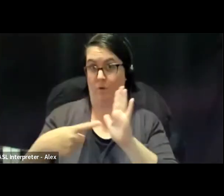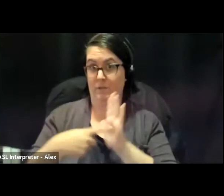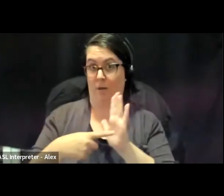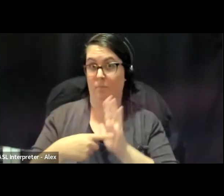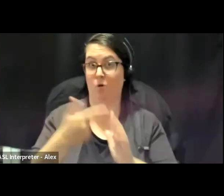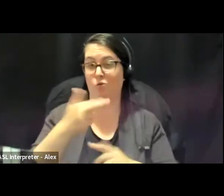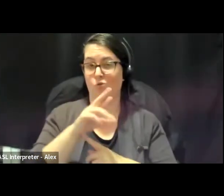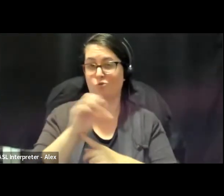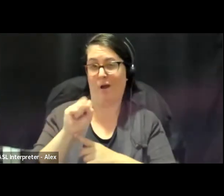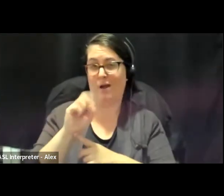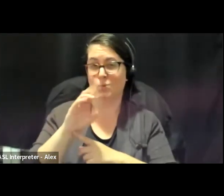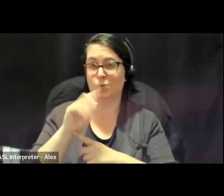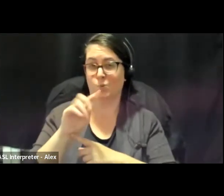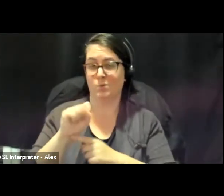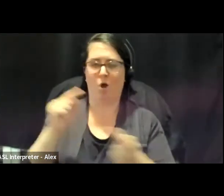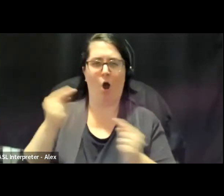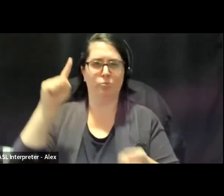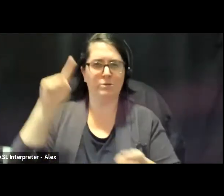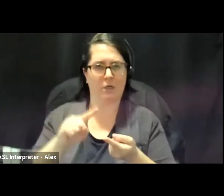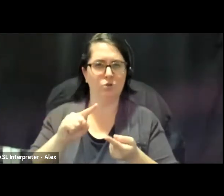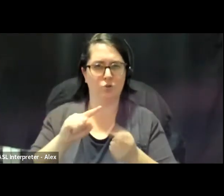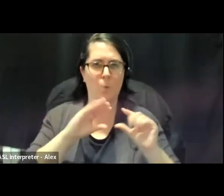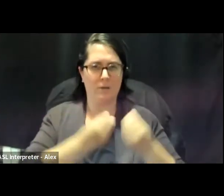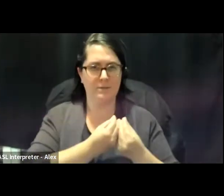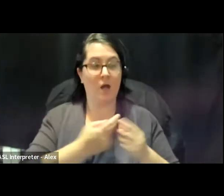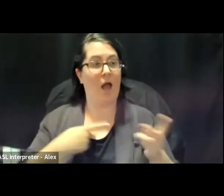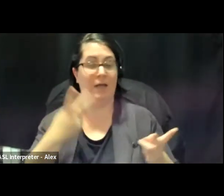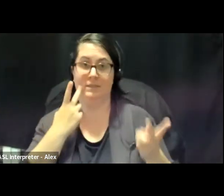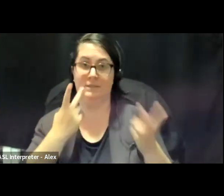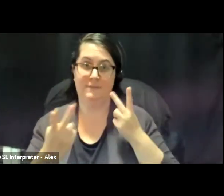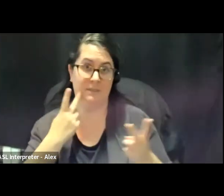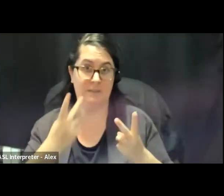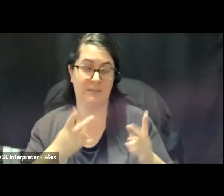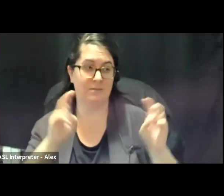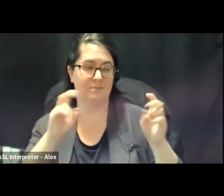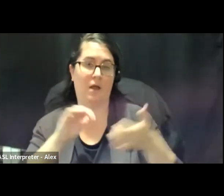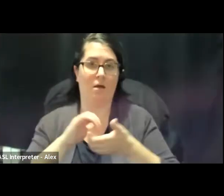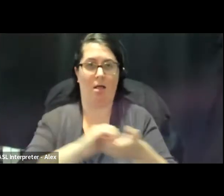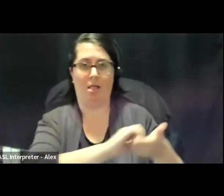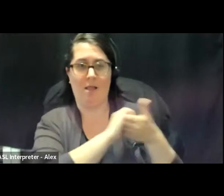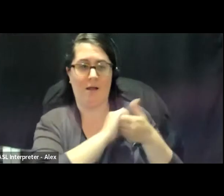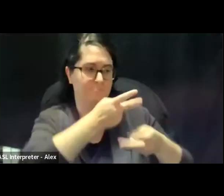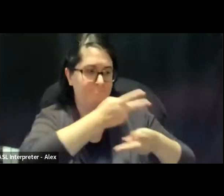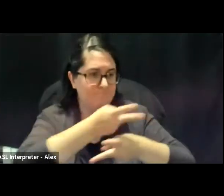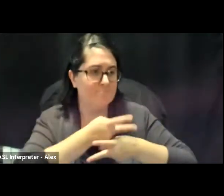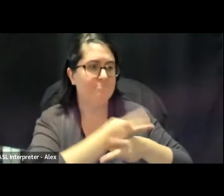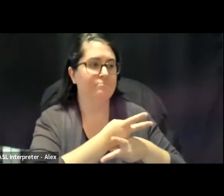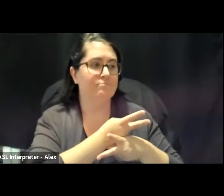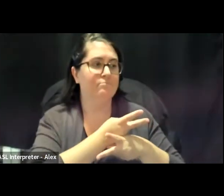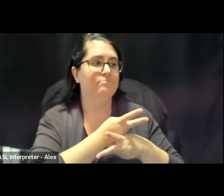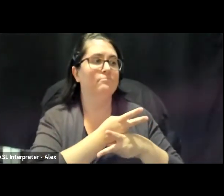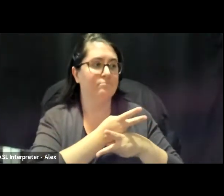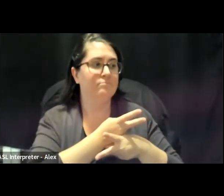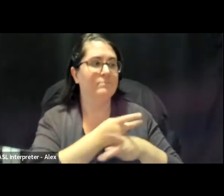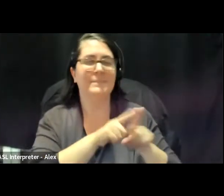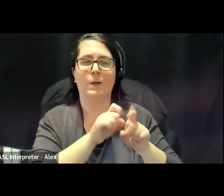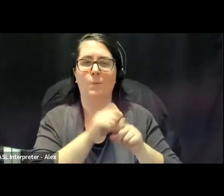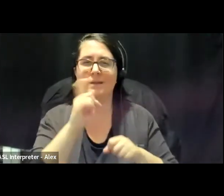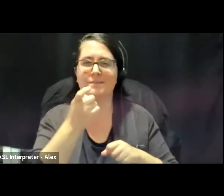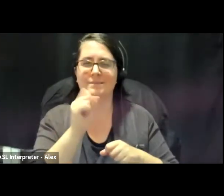street based harm reduction, I've seen evidence of this kind of collective caring and sex worker organized spaces.